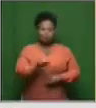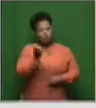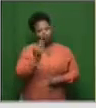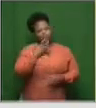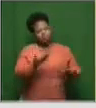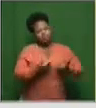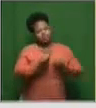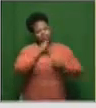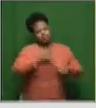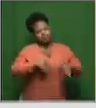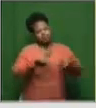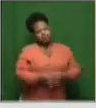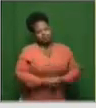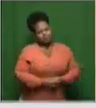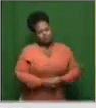us. Welcome to Morning Live.